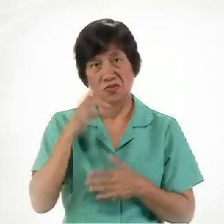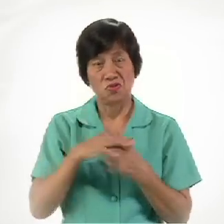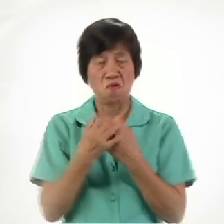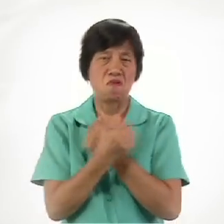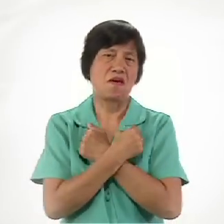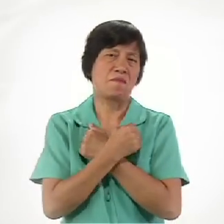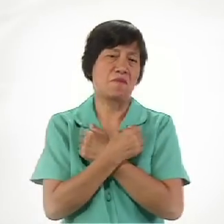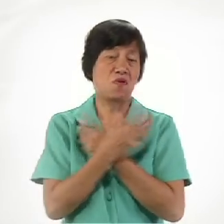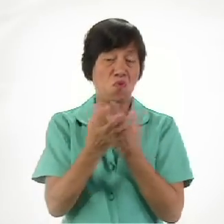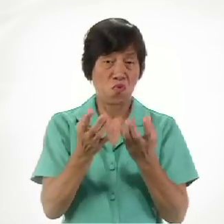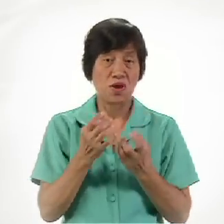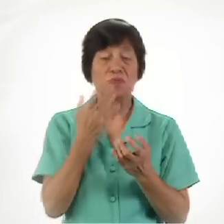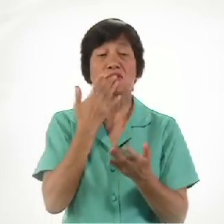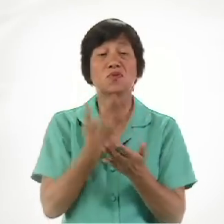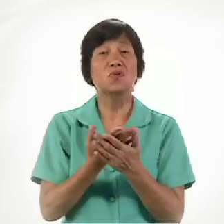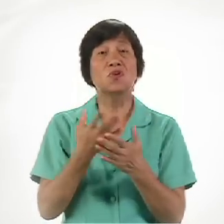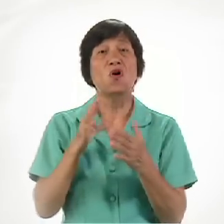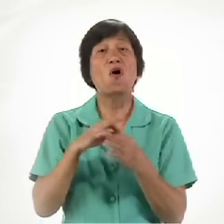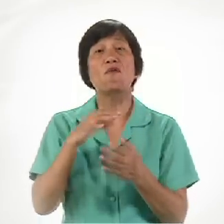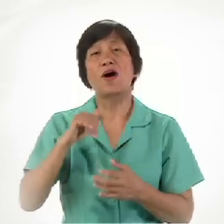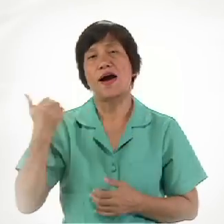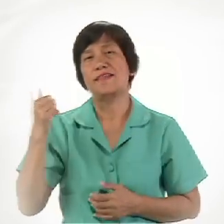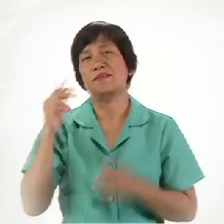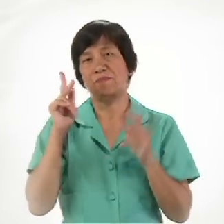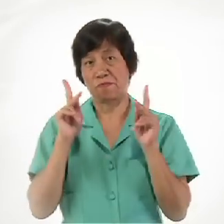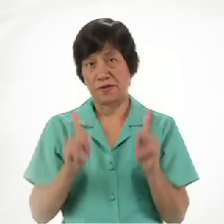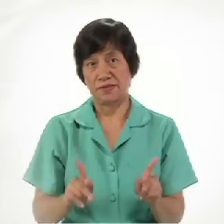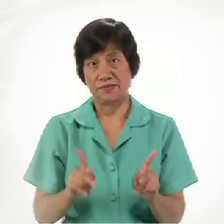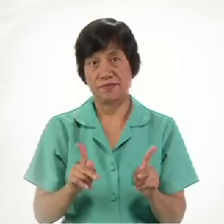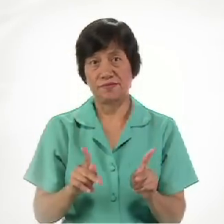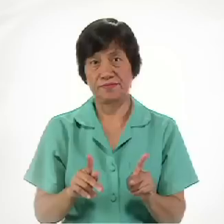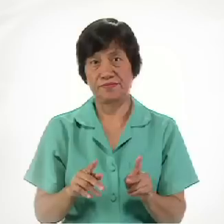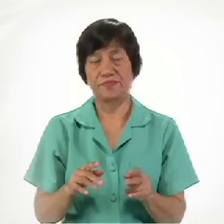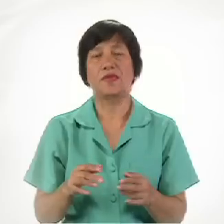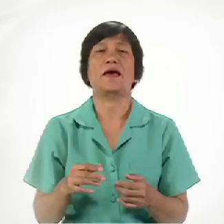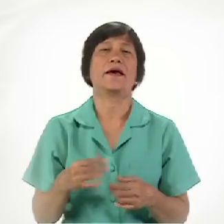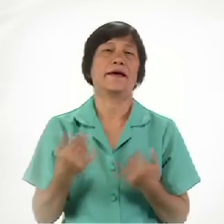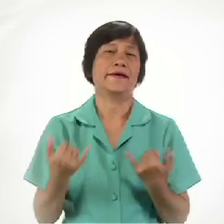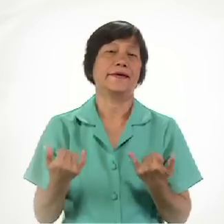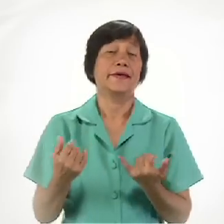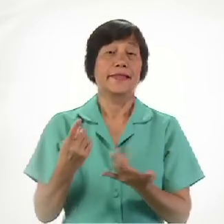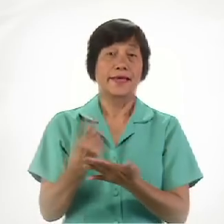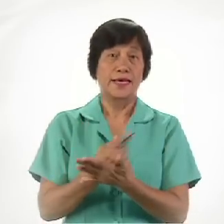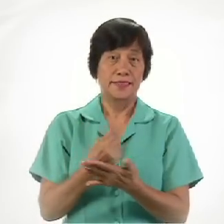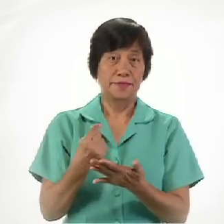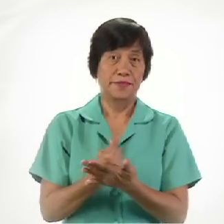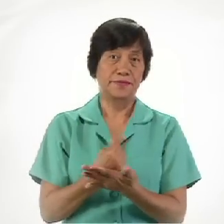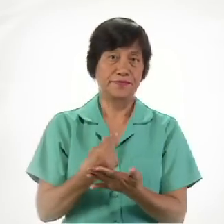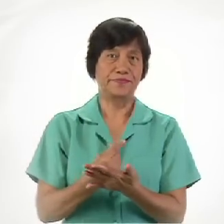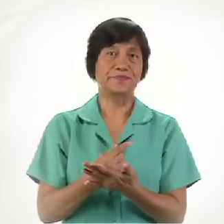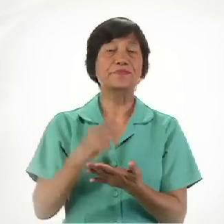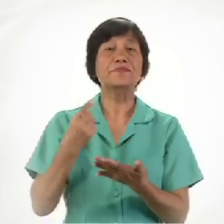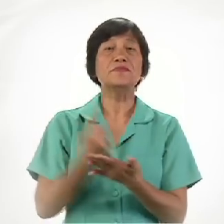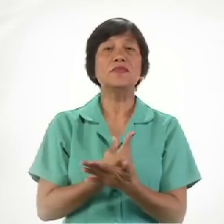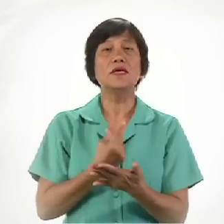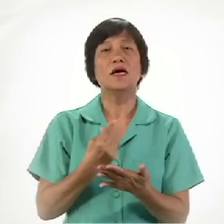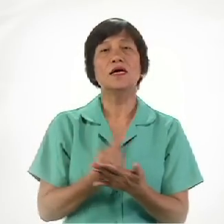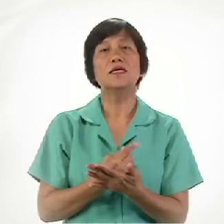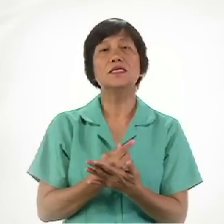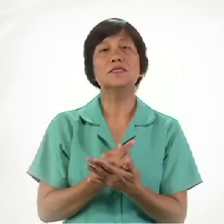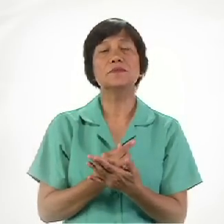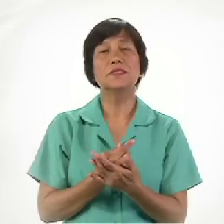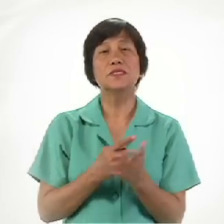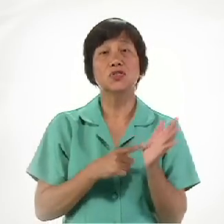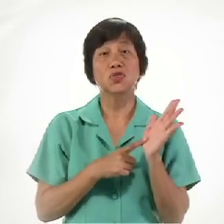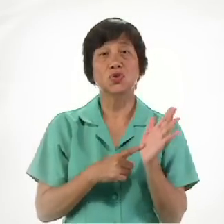want the good Of the other person Now The gospel The gospel Points